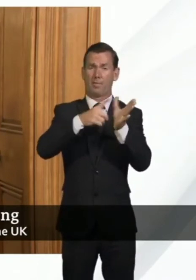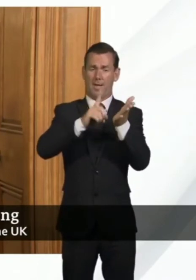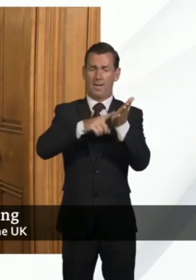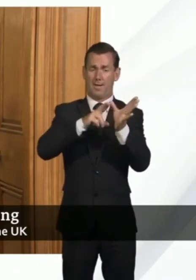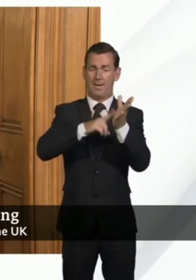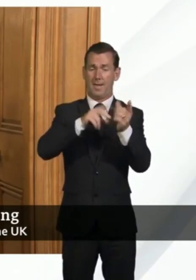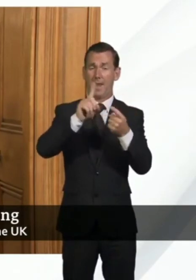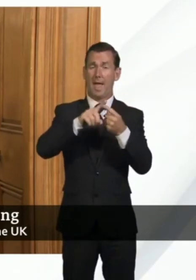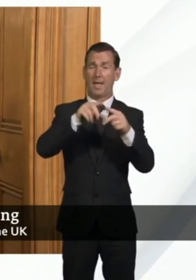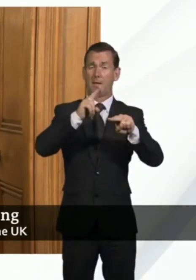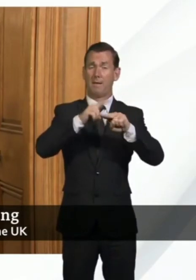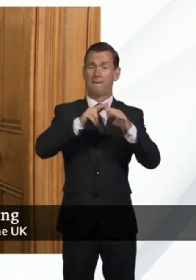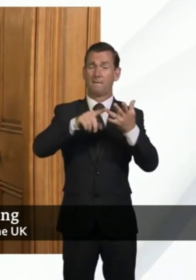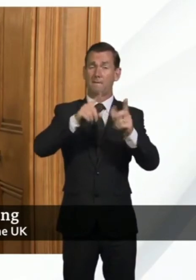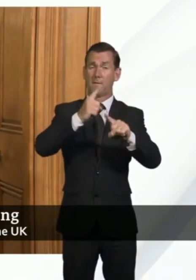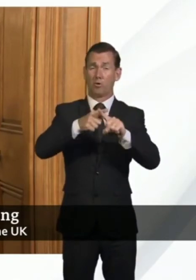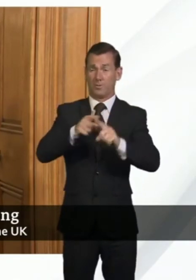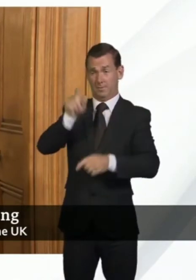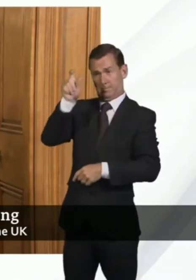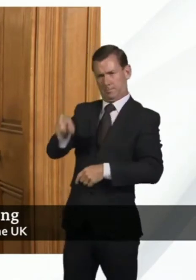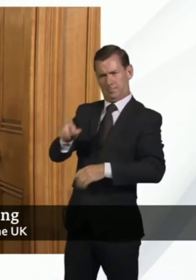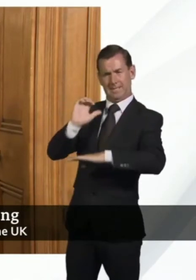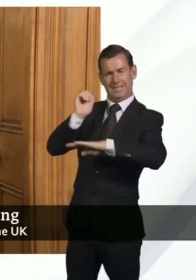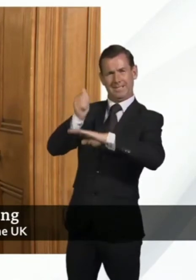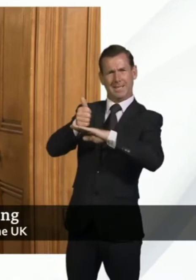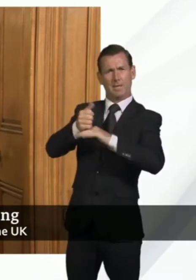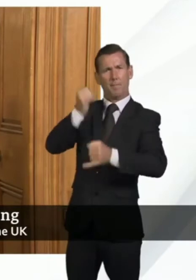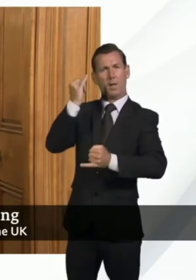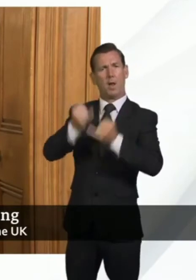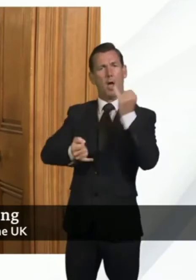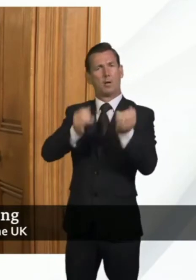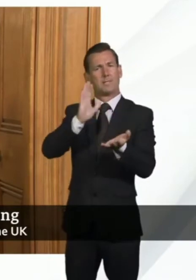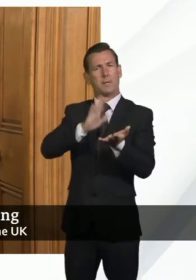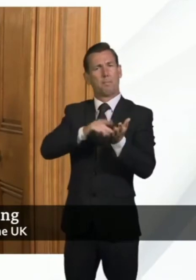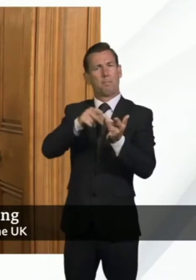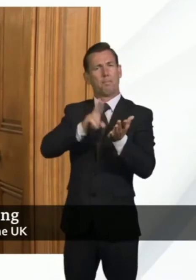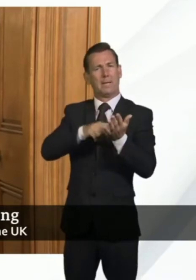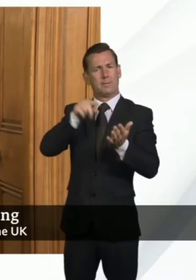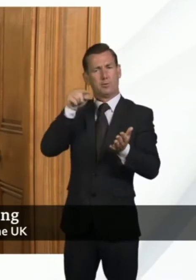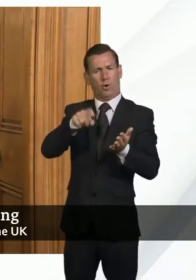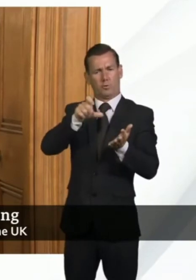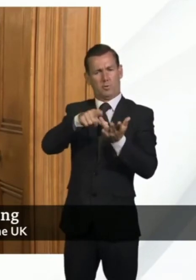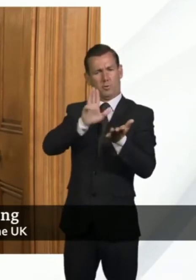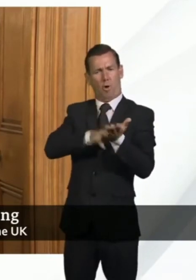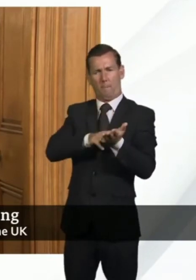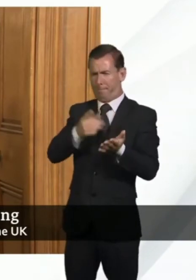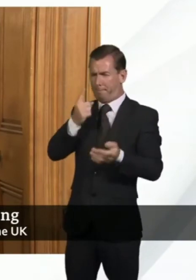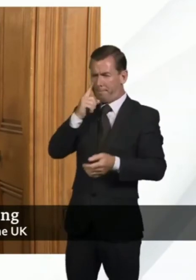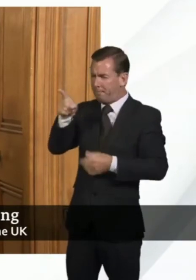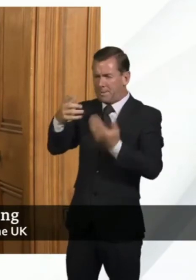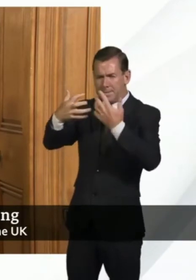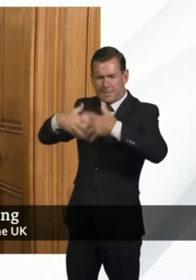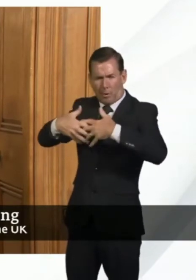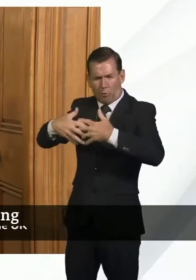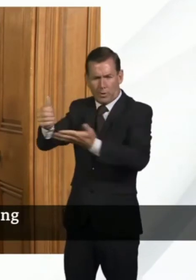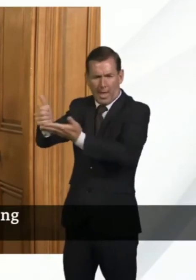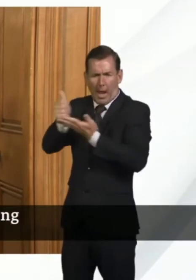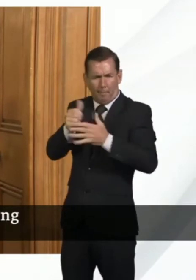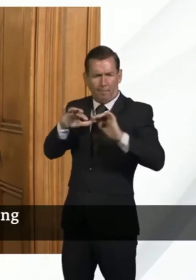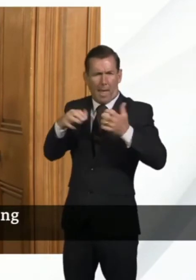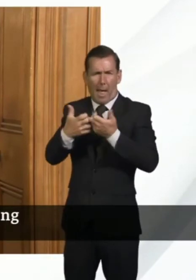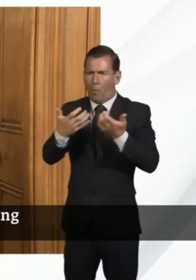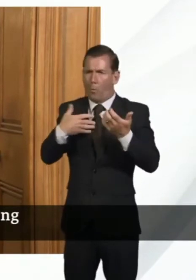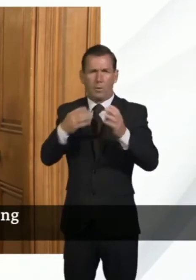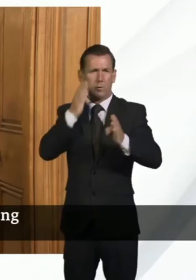.com, will advise on how tech can power all of this recovery across all these sectors, but particularly in tourism, as part of the